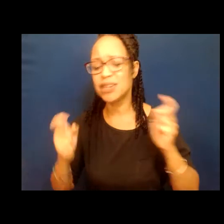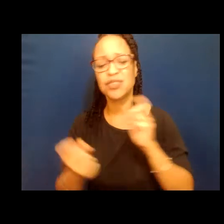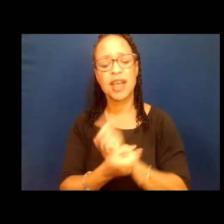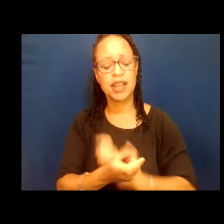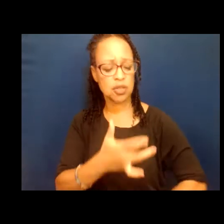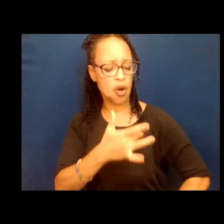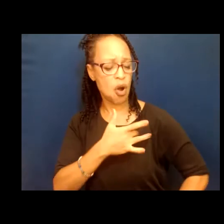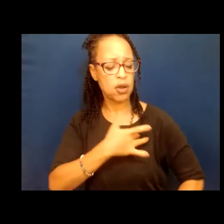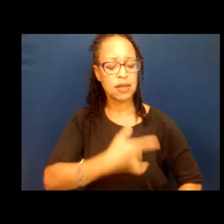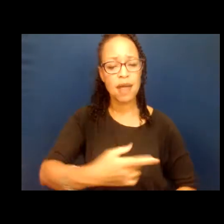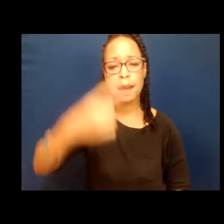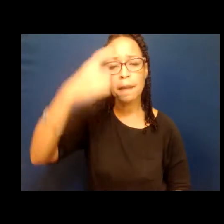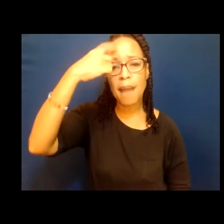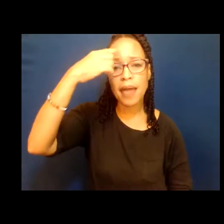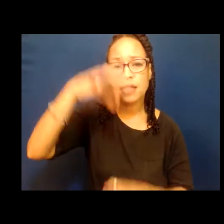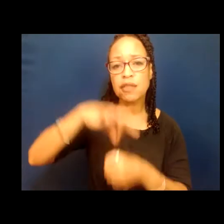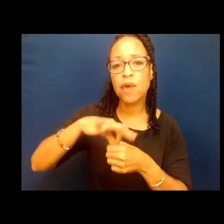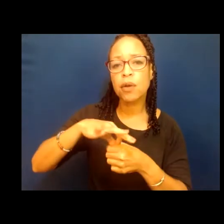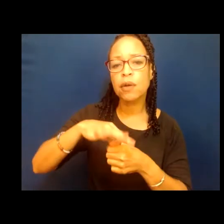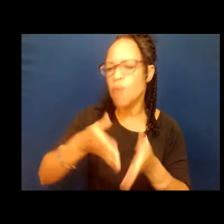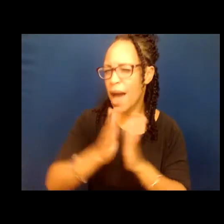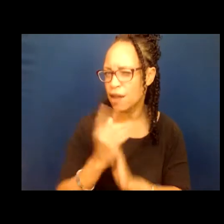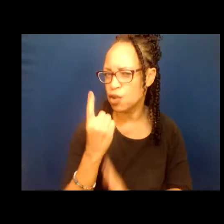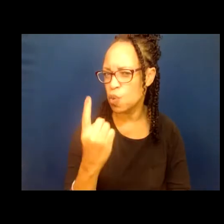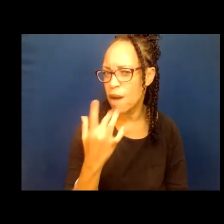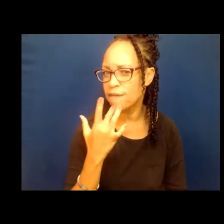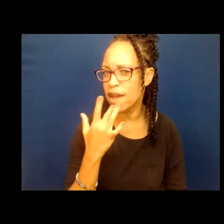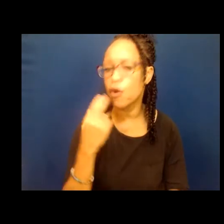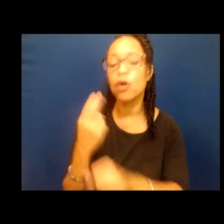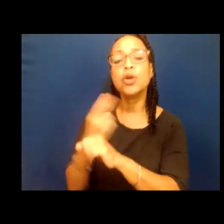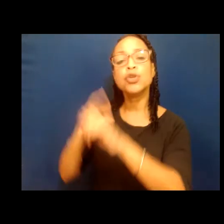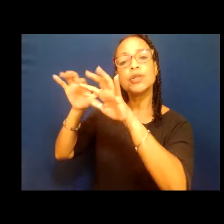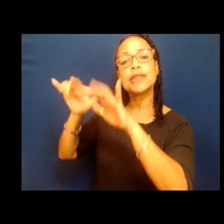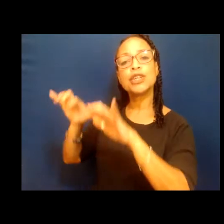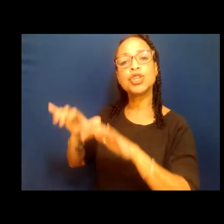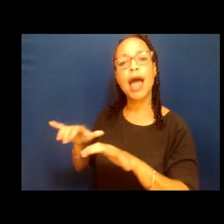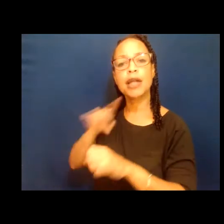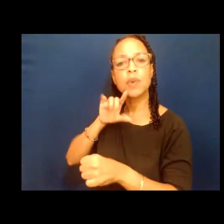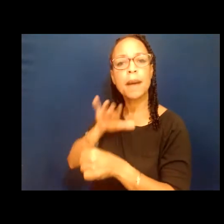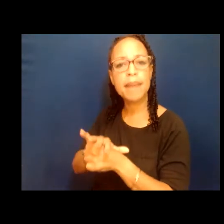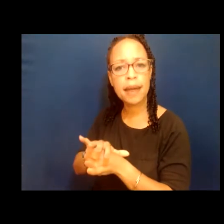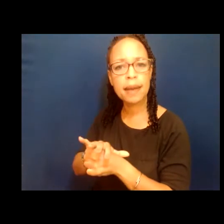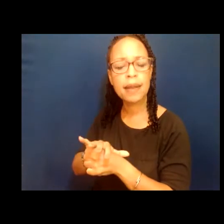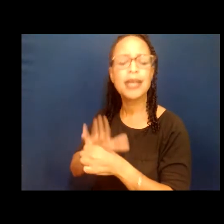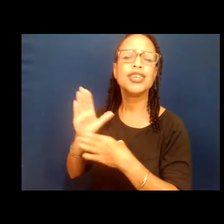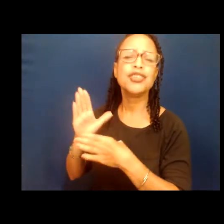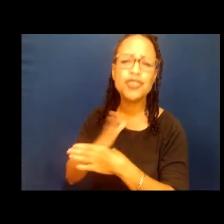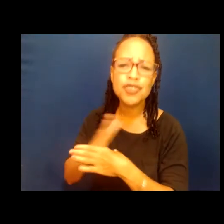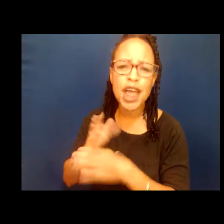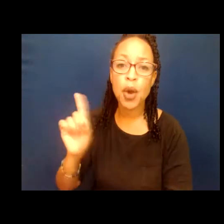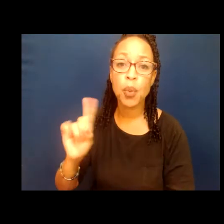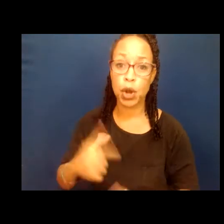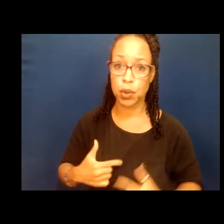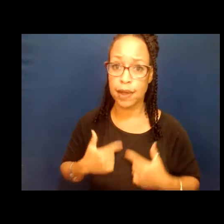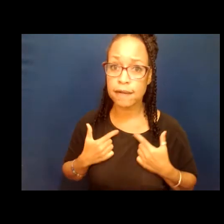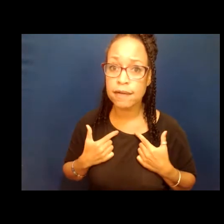que les pido un favor que usemos el chat para hacer un compromiso. Compartan por favor dónde viven y las técnicas